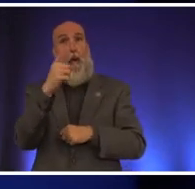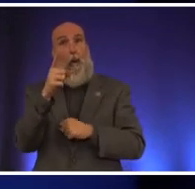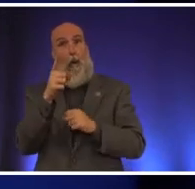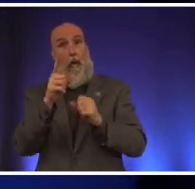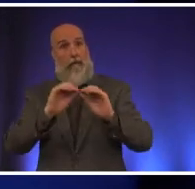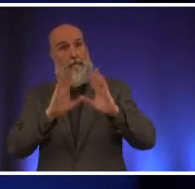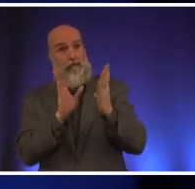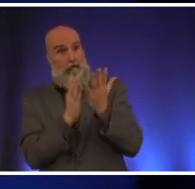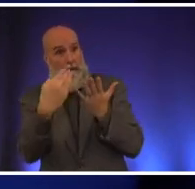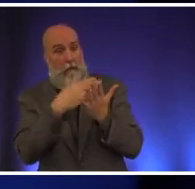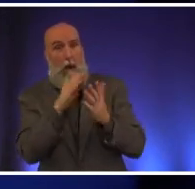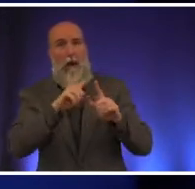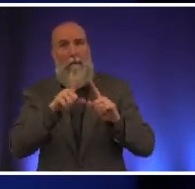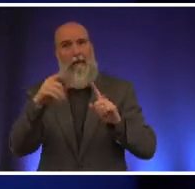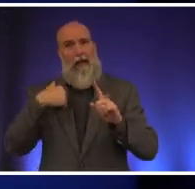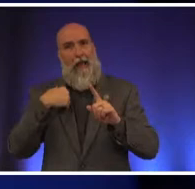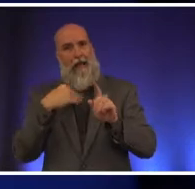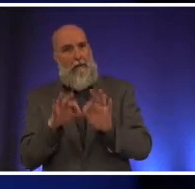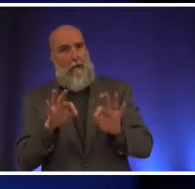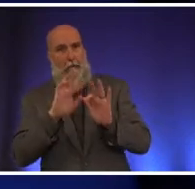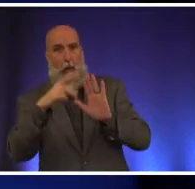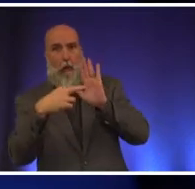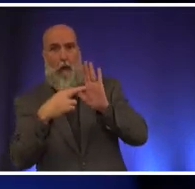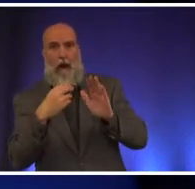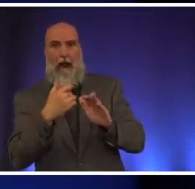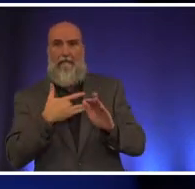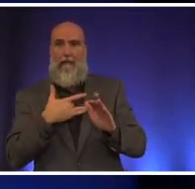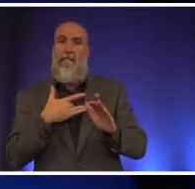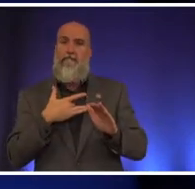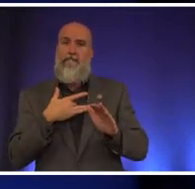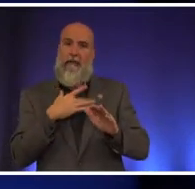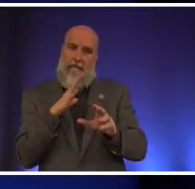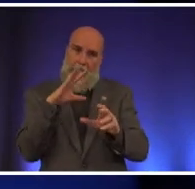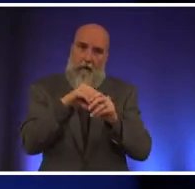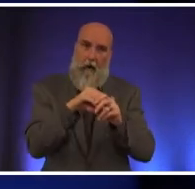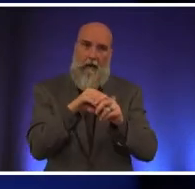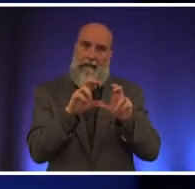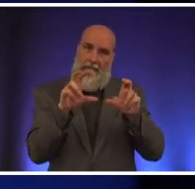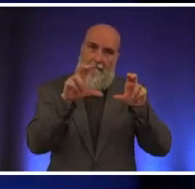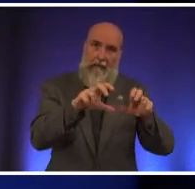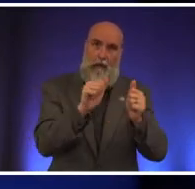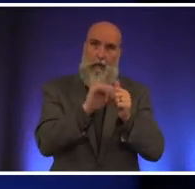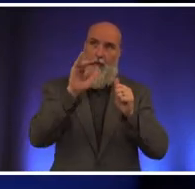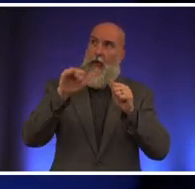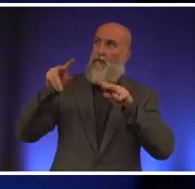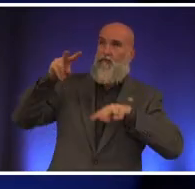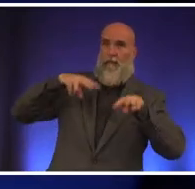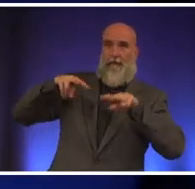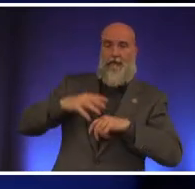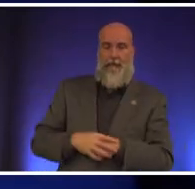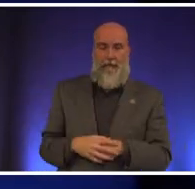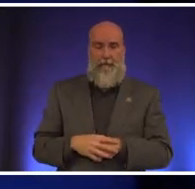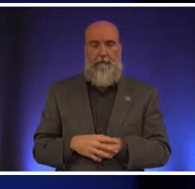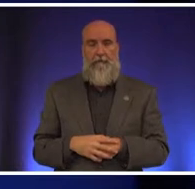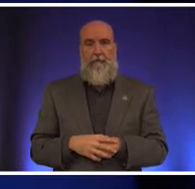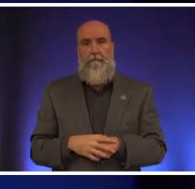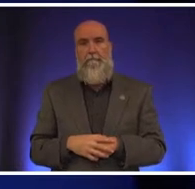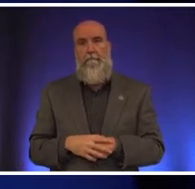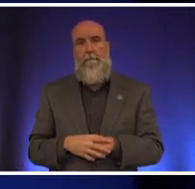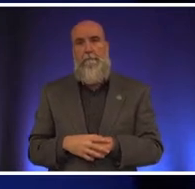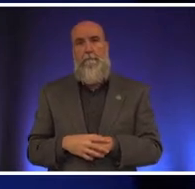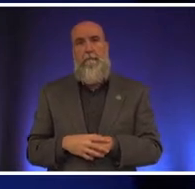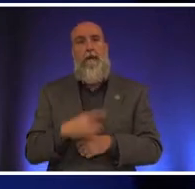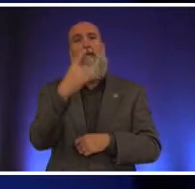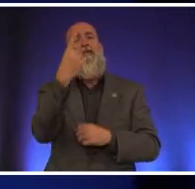but they're they're playing a role and feel invested in in that supervision uh one of the things that there's a